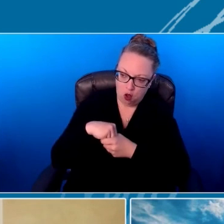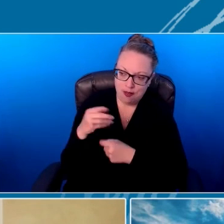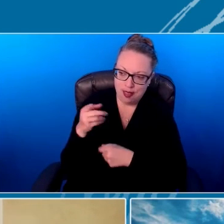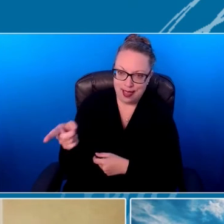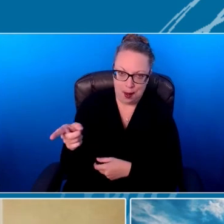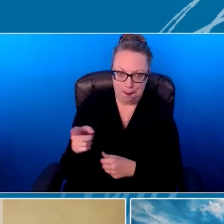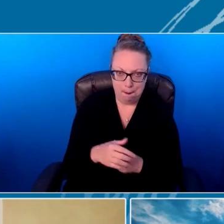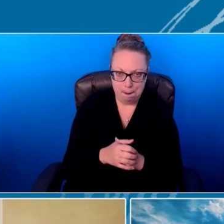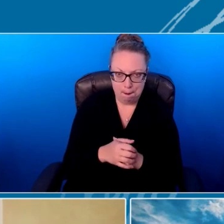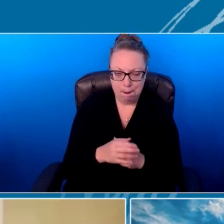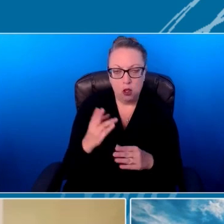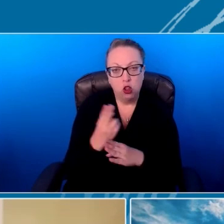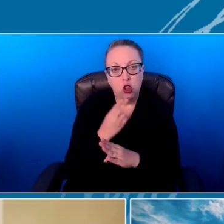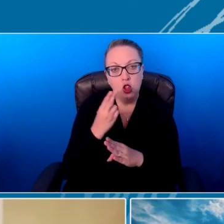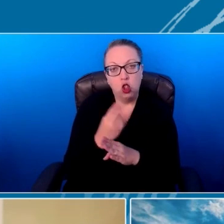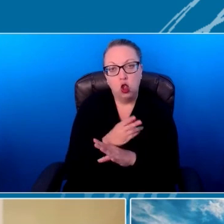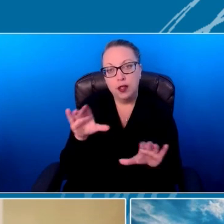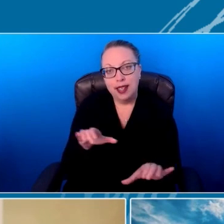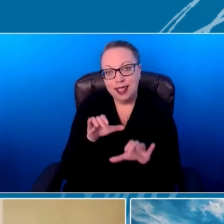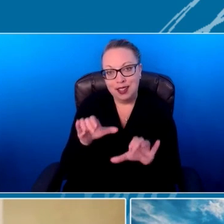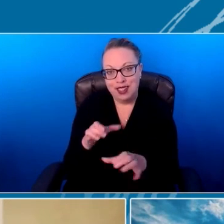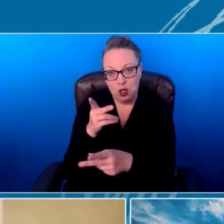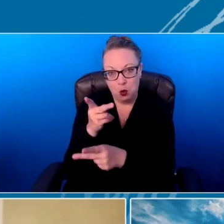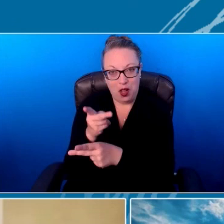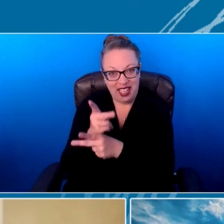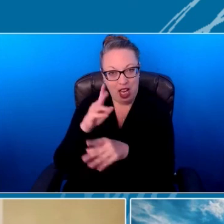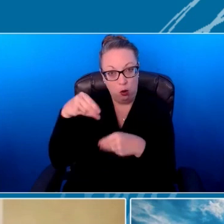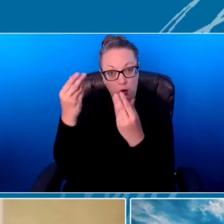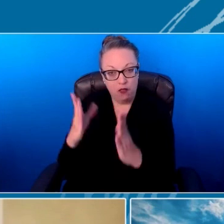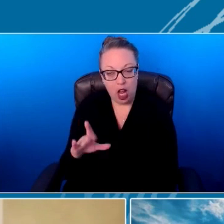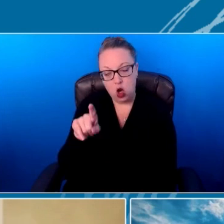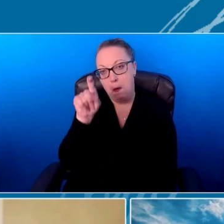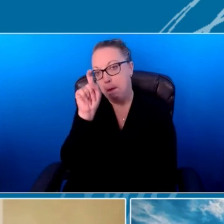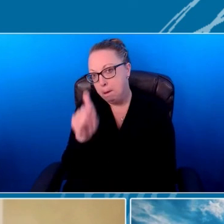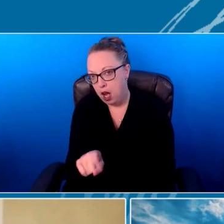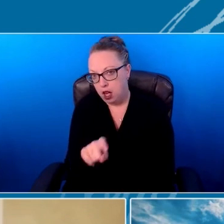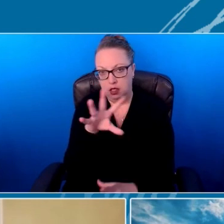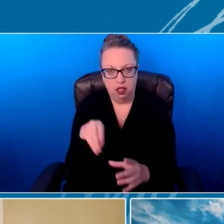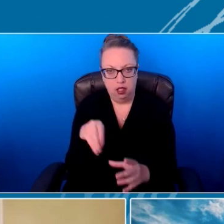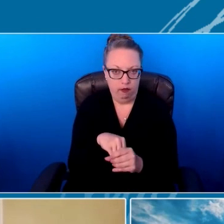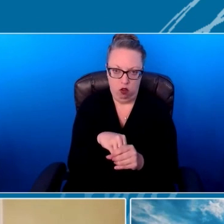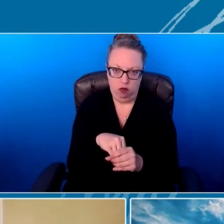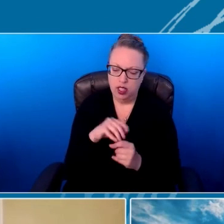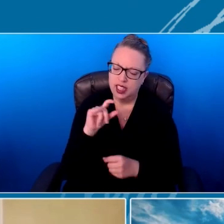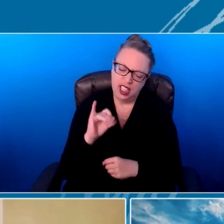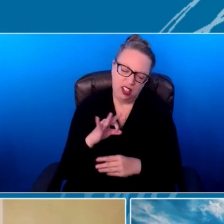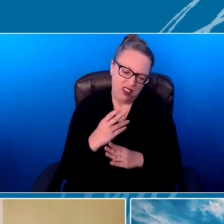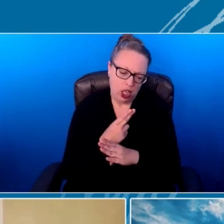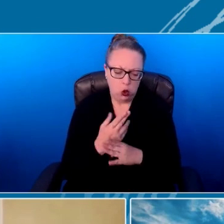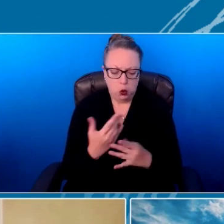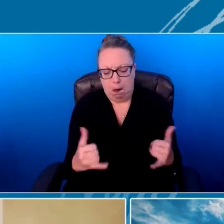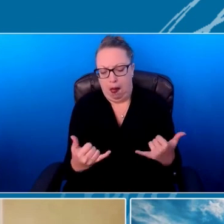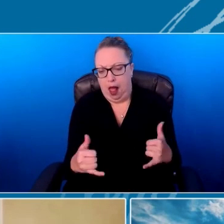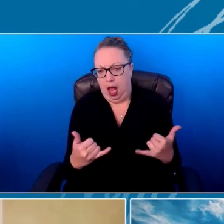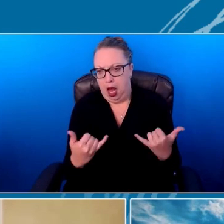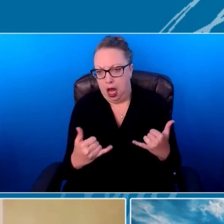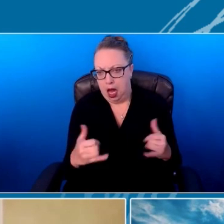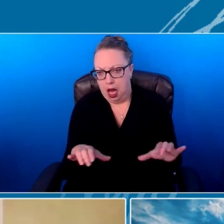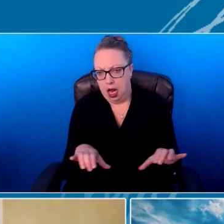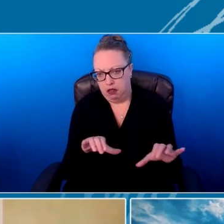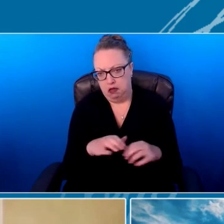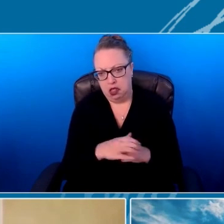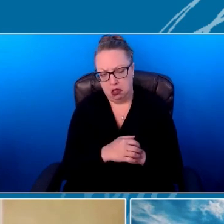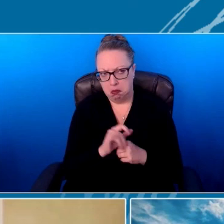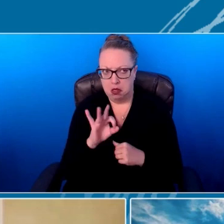Use activities where the caregiver has to be involved. If I use play activities. So if